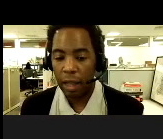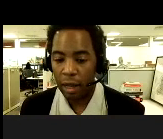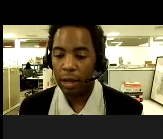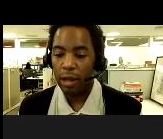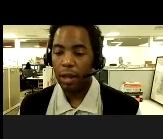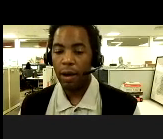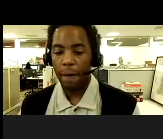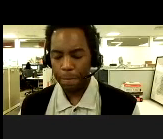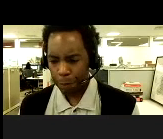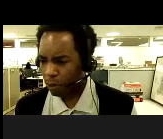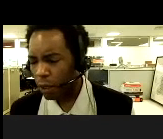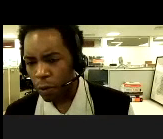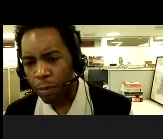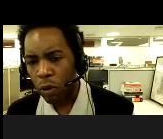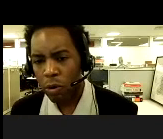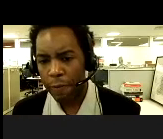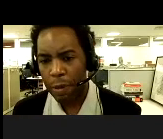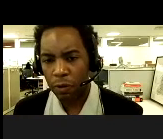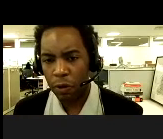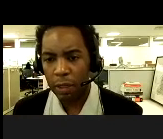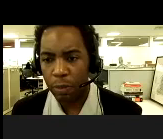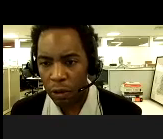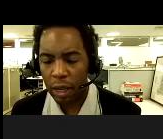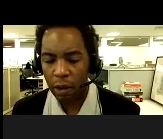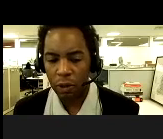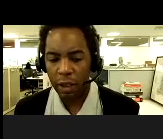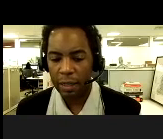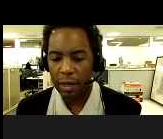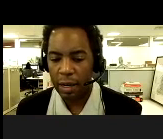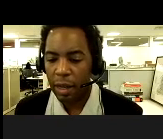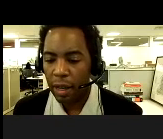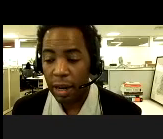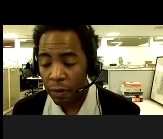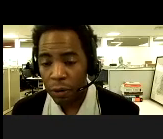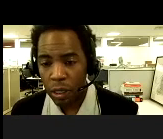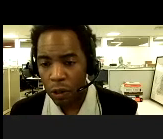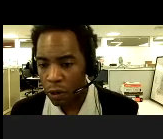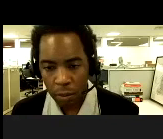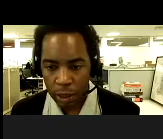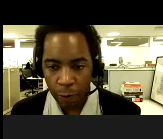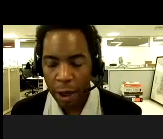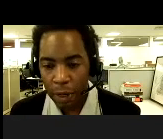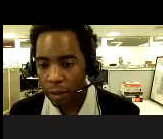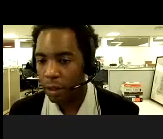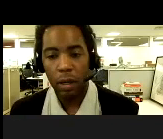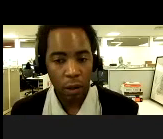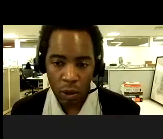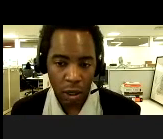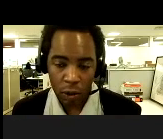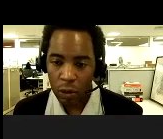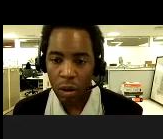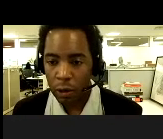folks can get it. Um, people who have been known to be exposed can also get vaccinated and anyone who considers themselves at risk